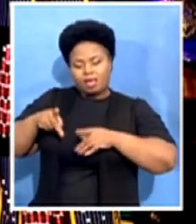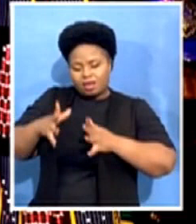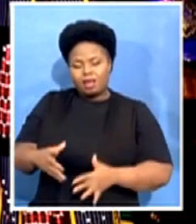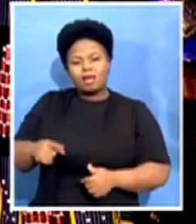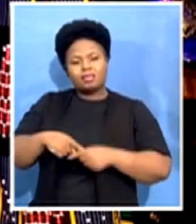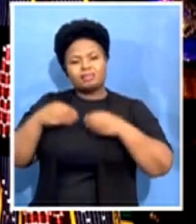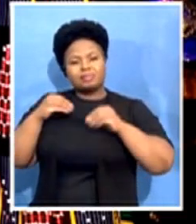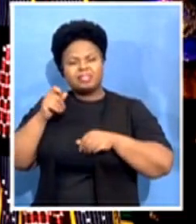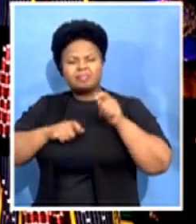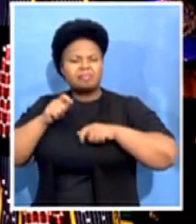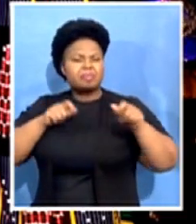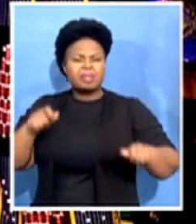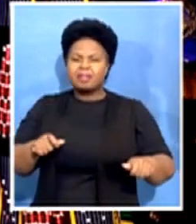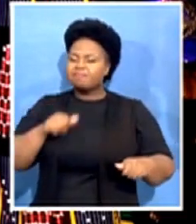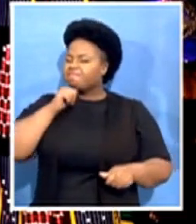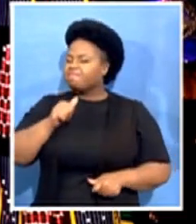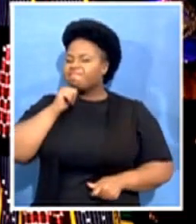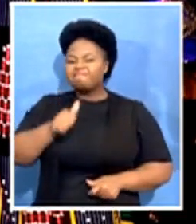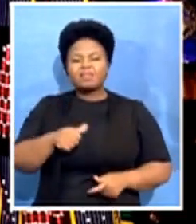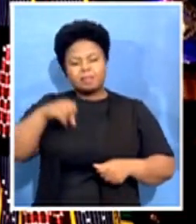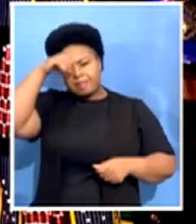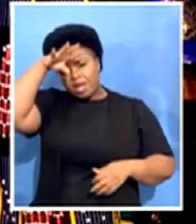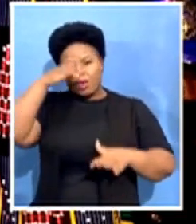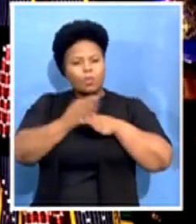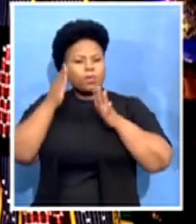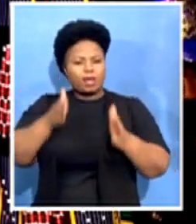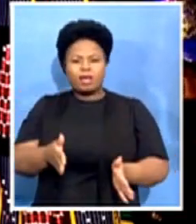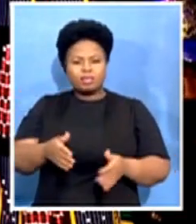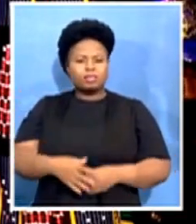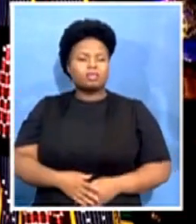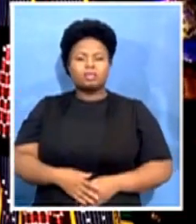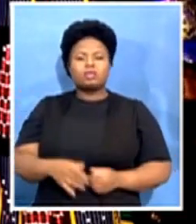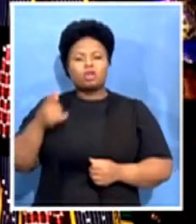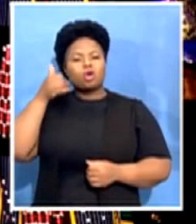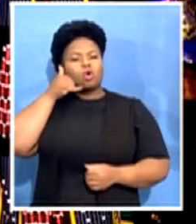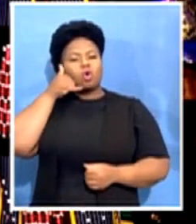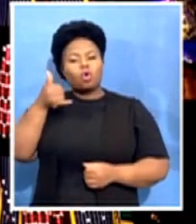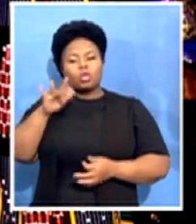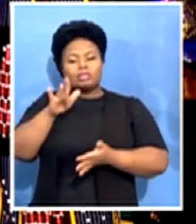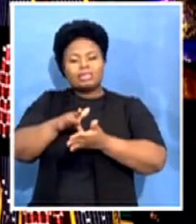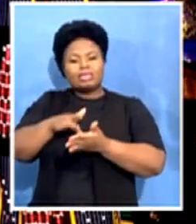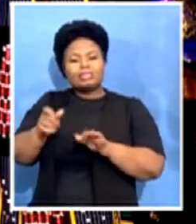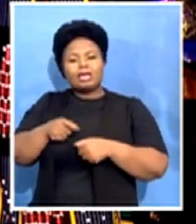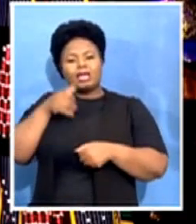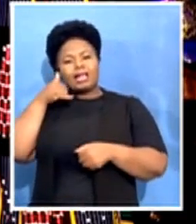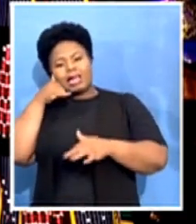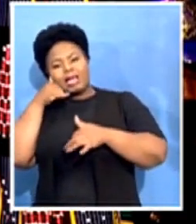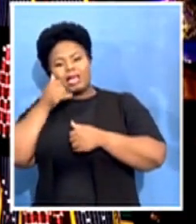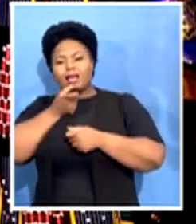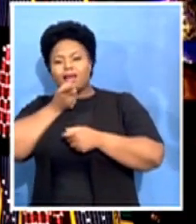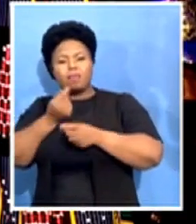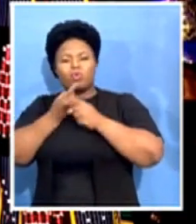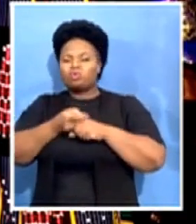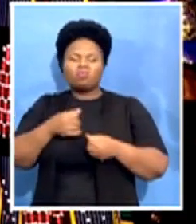as mind workers, as call center agents, as engineers, or in whatever role we serve,